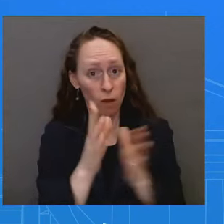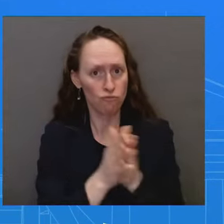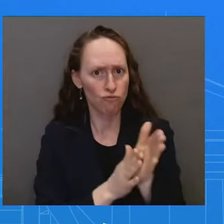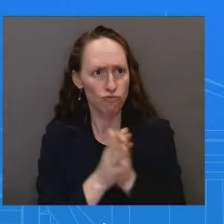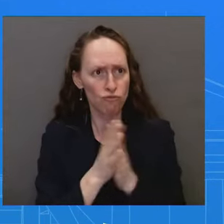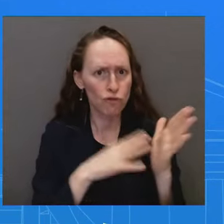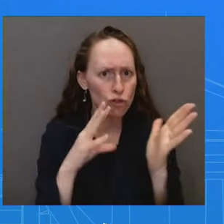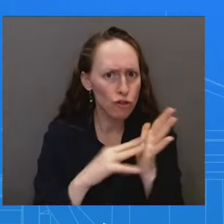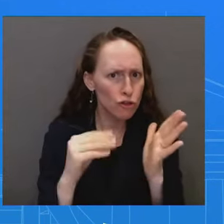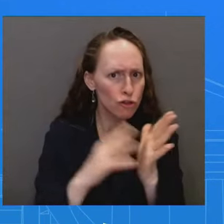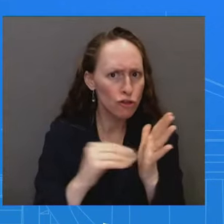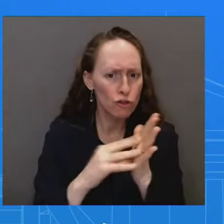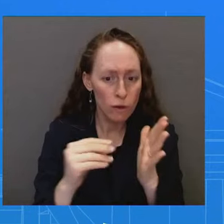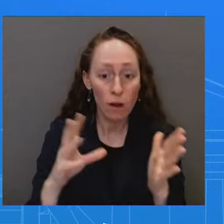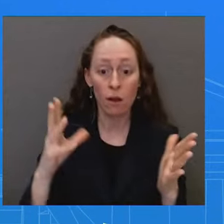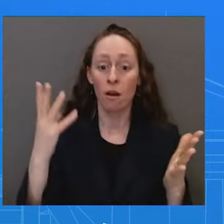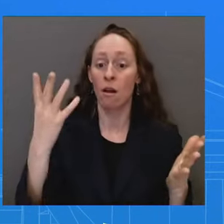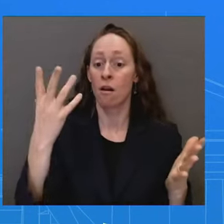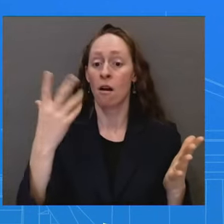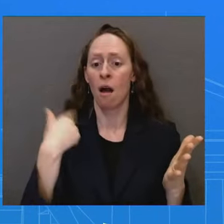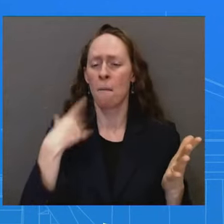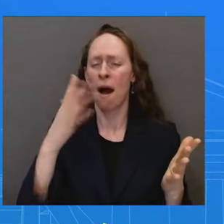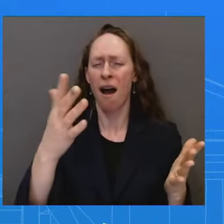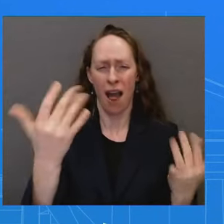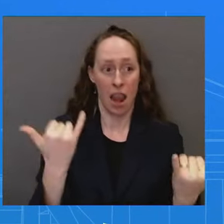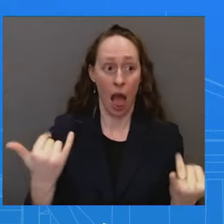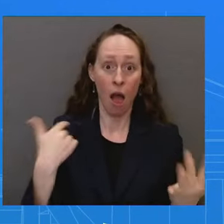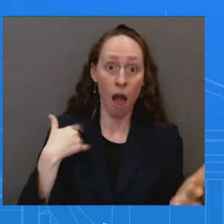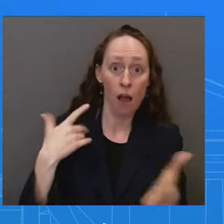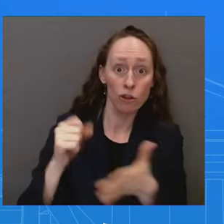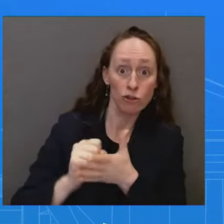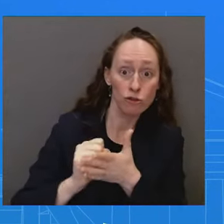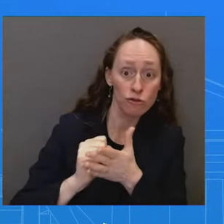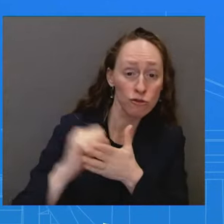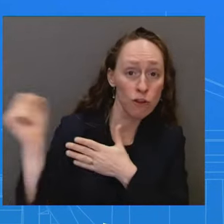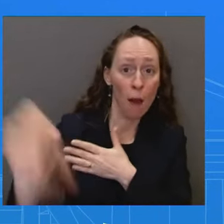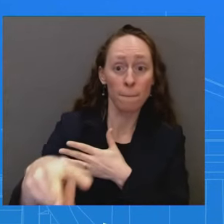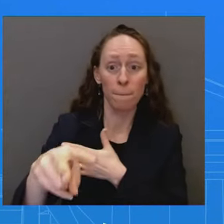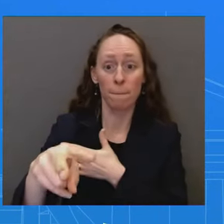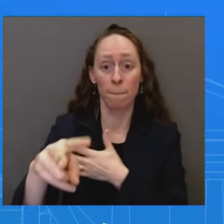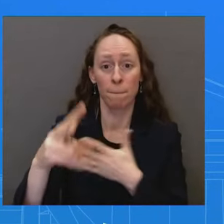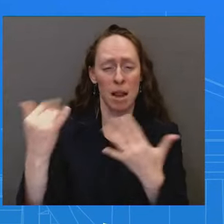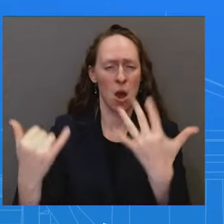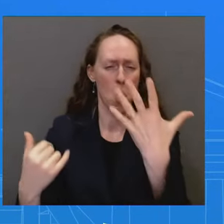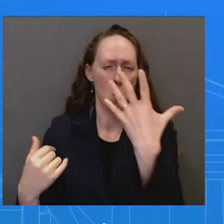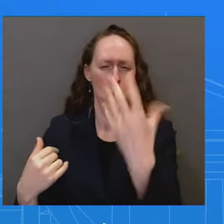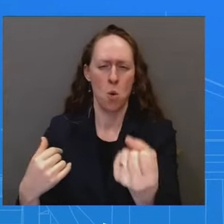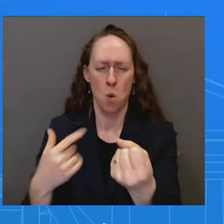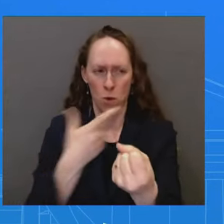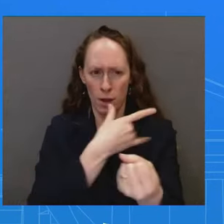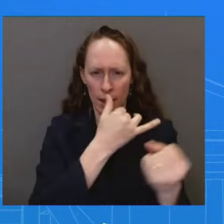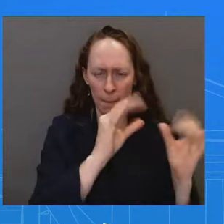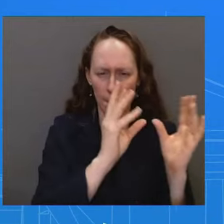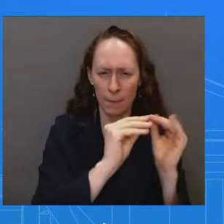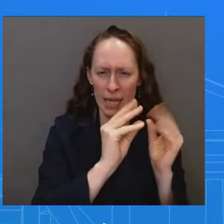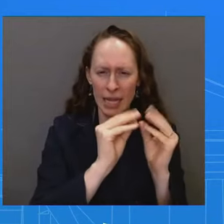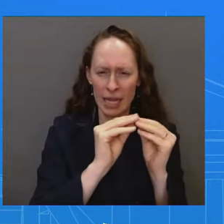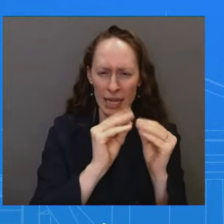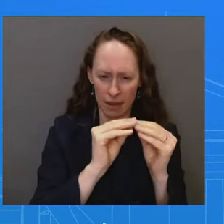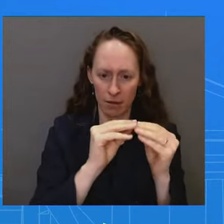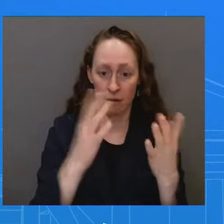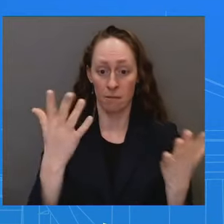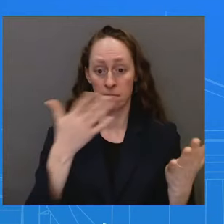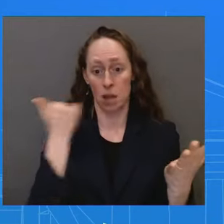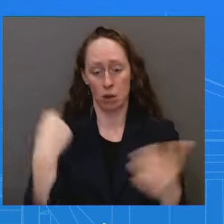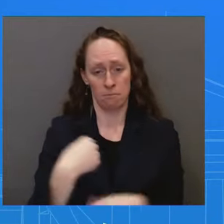step on his toes while he's still in the region. Um, and certainly the question really is much better put to, uh, my colleague at the State Department to speak to. Got to start